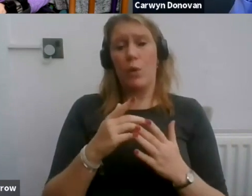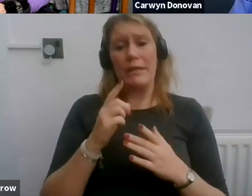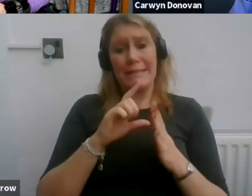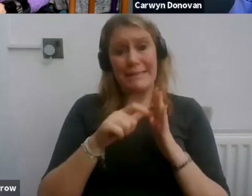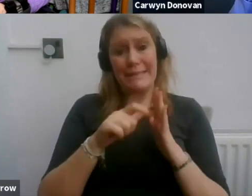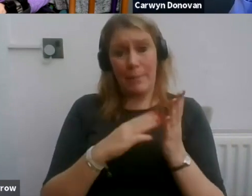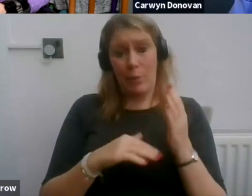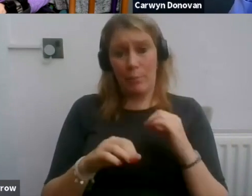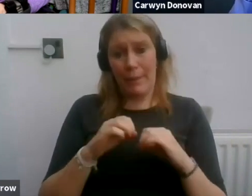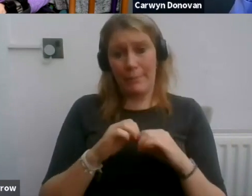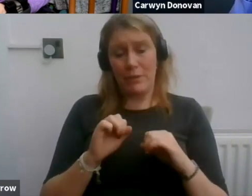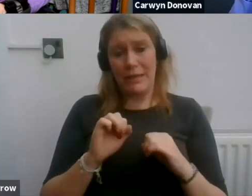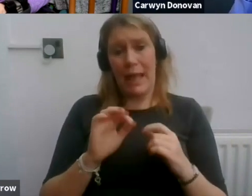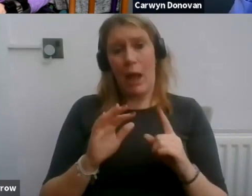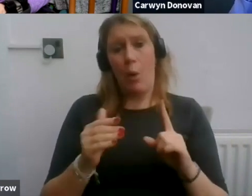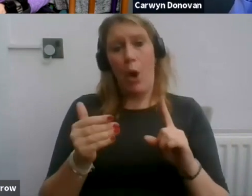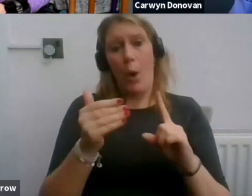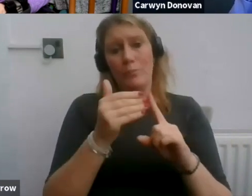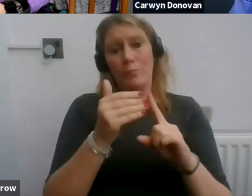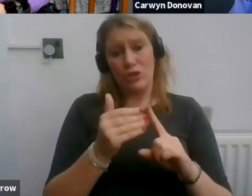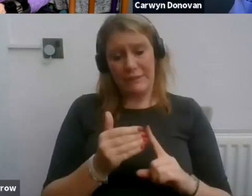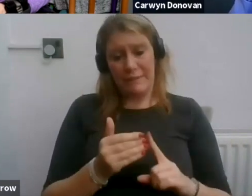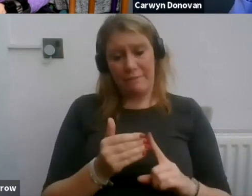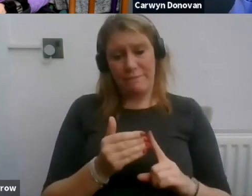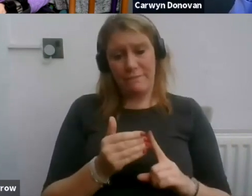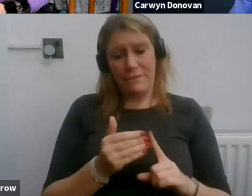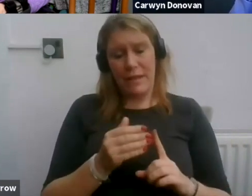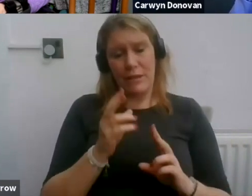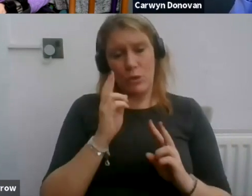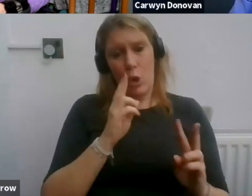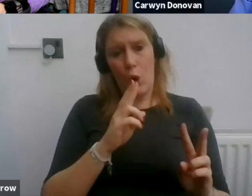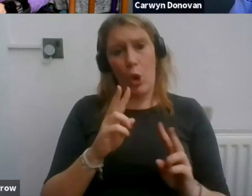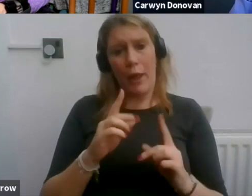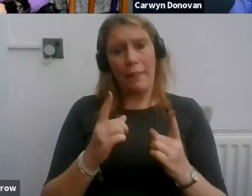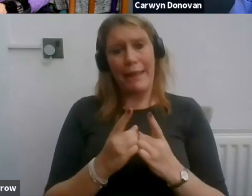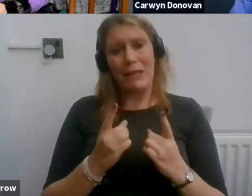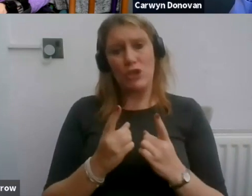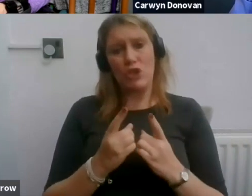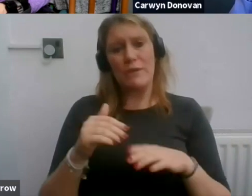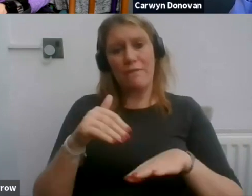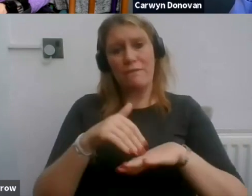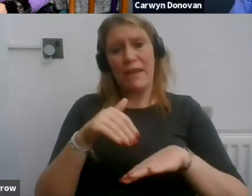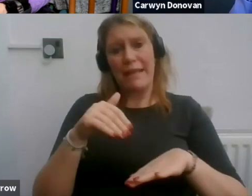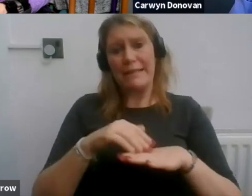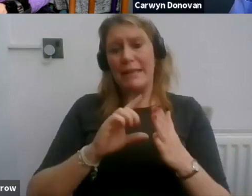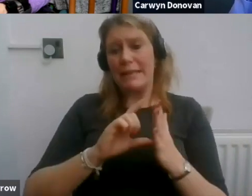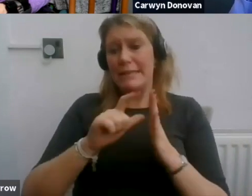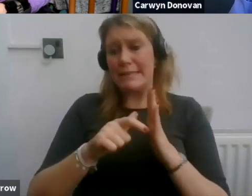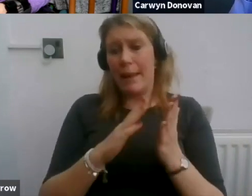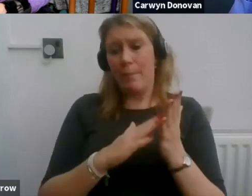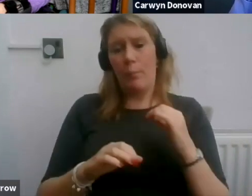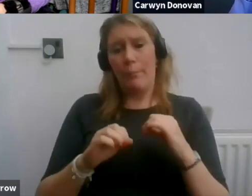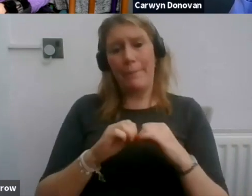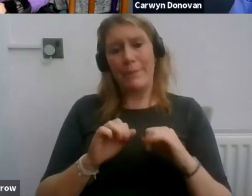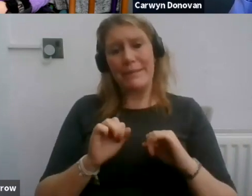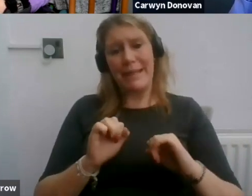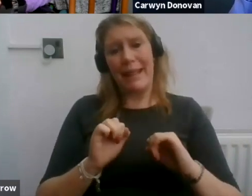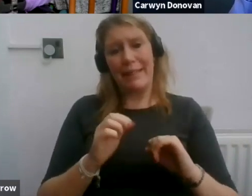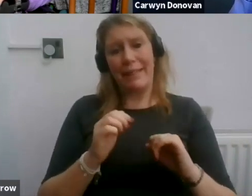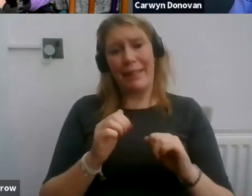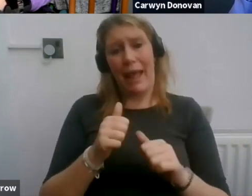objectives are to look at the issues affecting disabled members within our industry, to develop